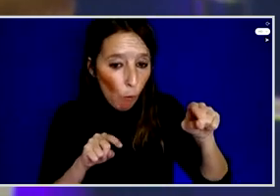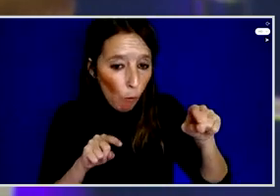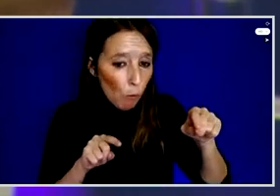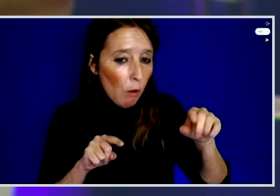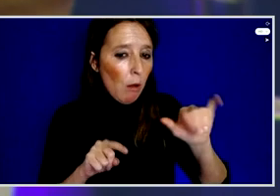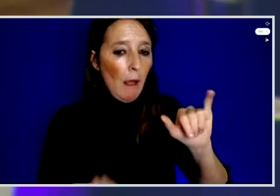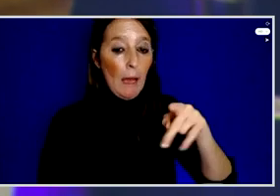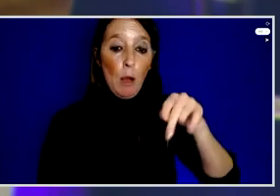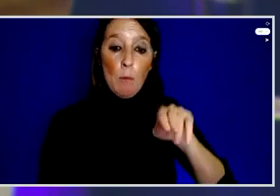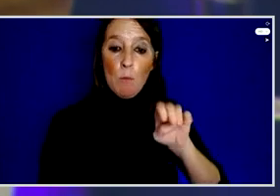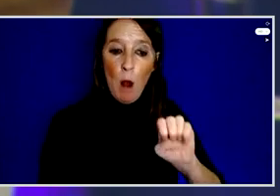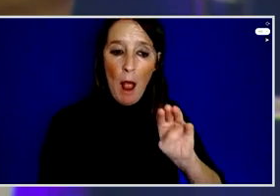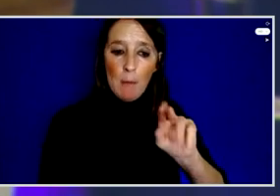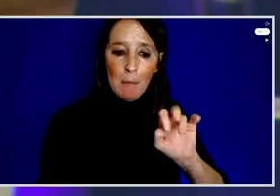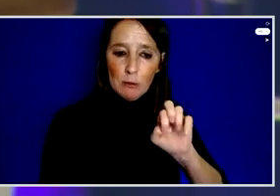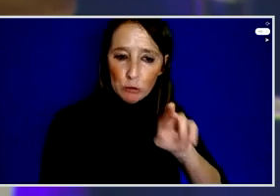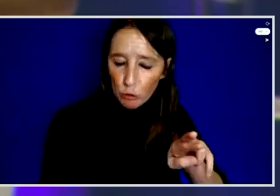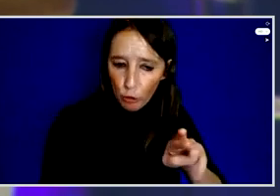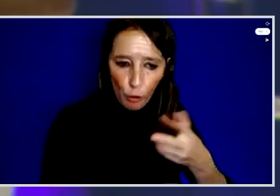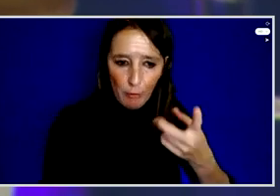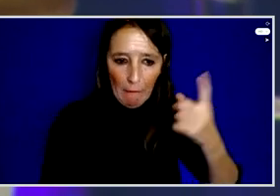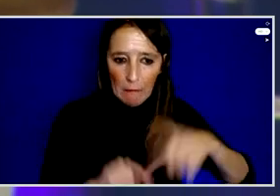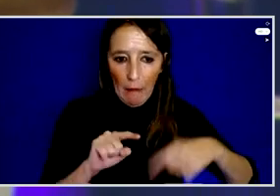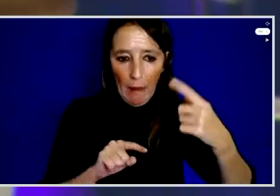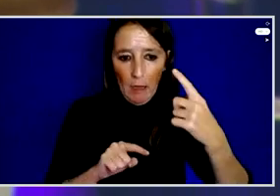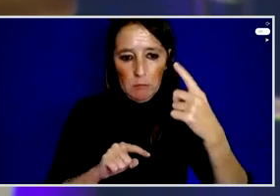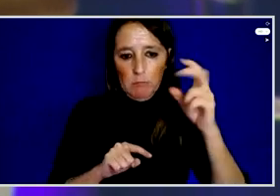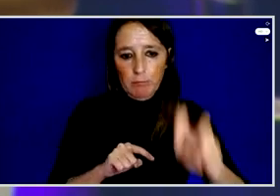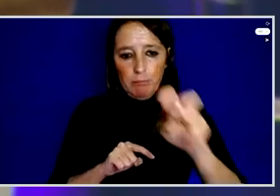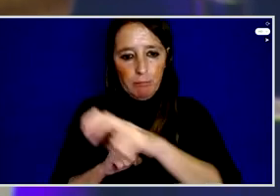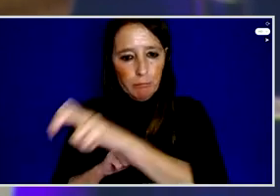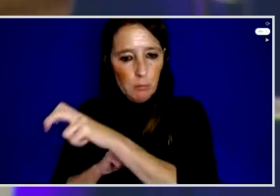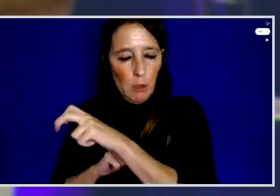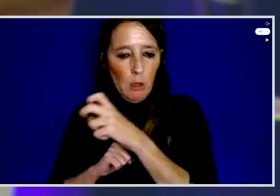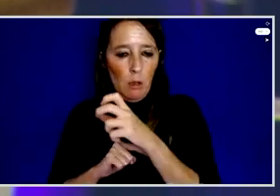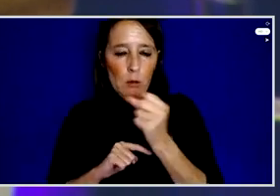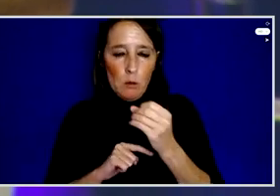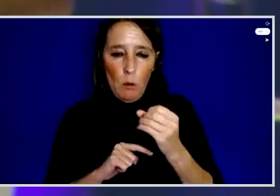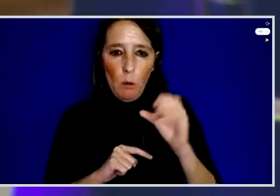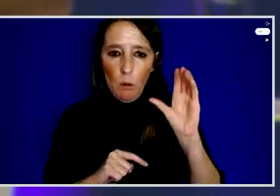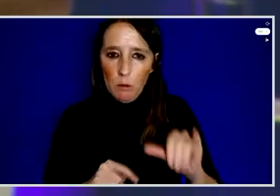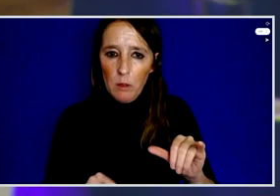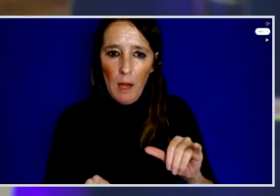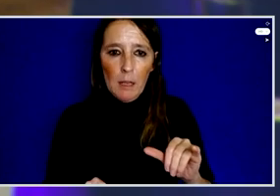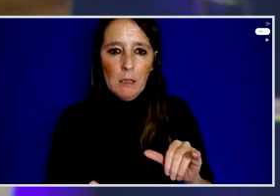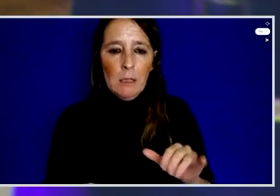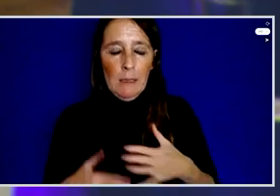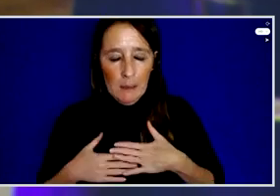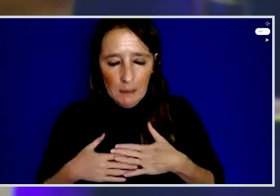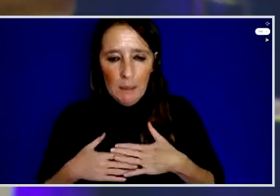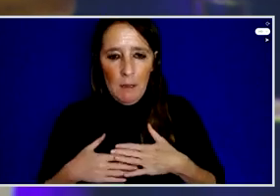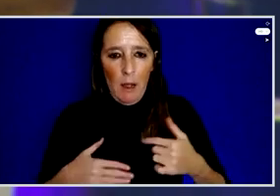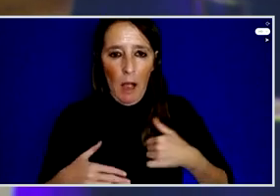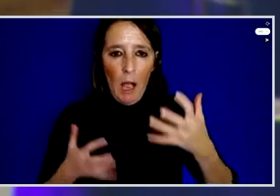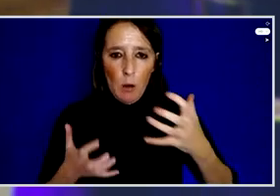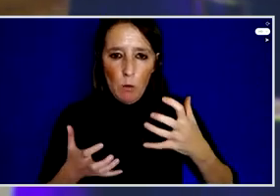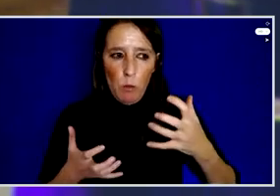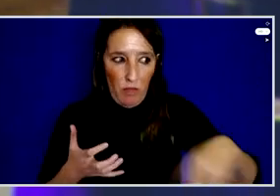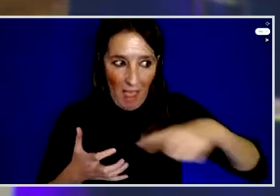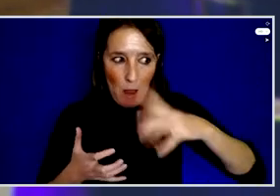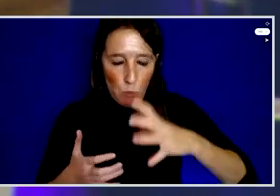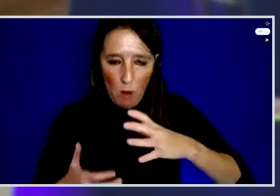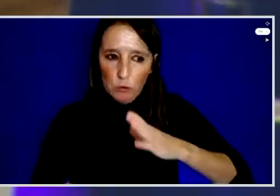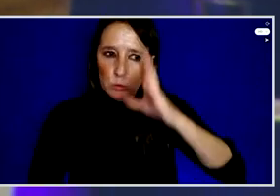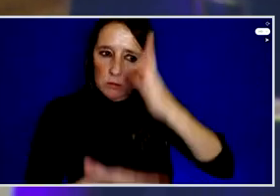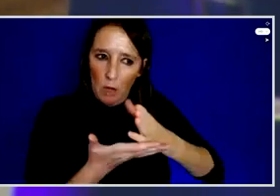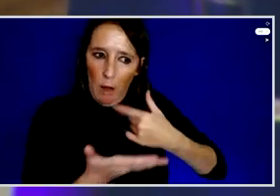stopped our advertisement. So, this way, someone actually wanted to stop us but we continue, we